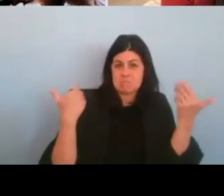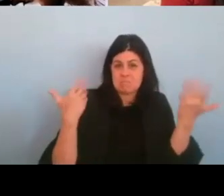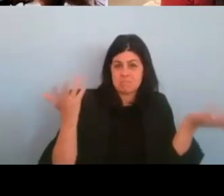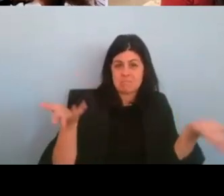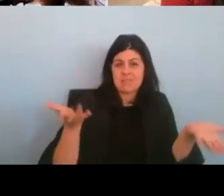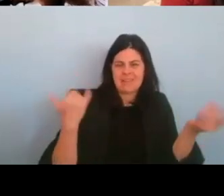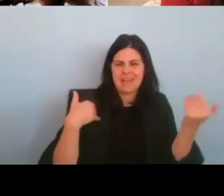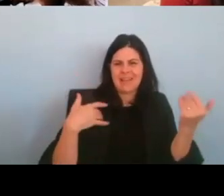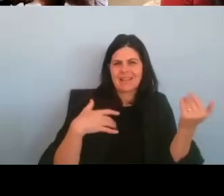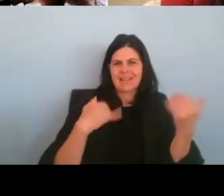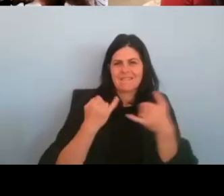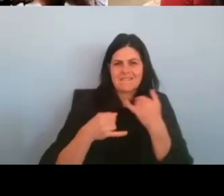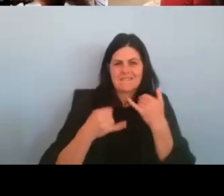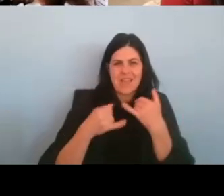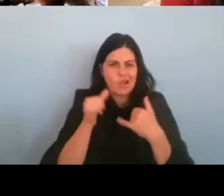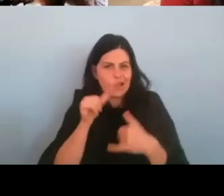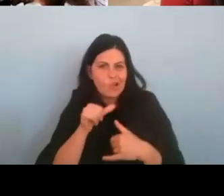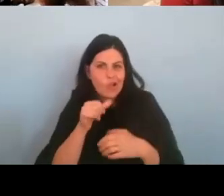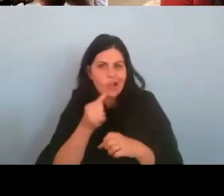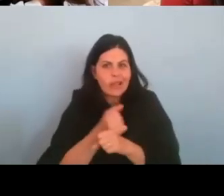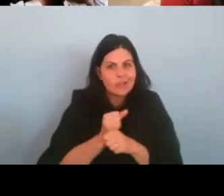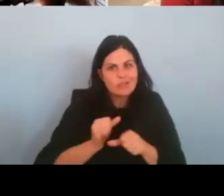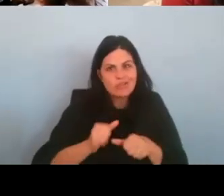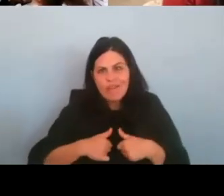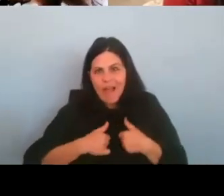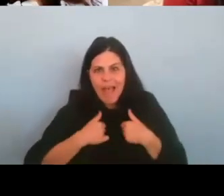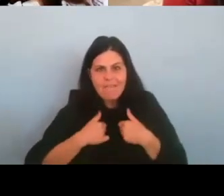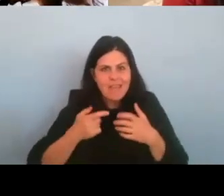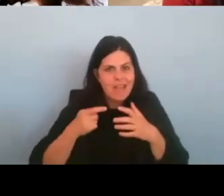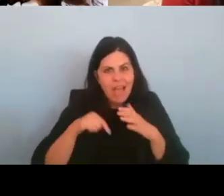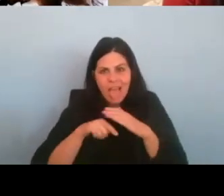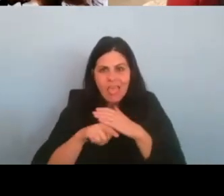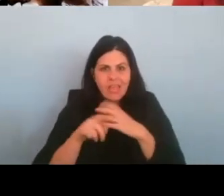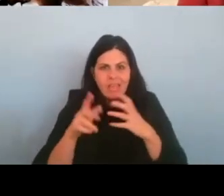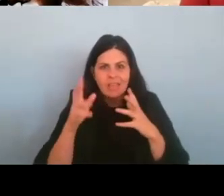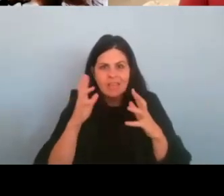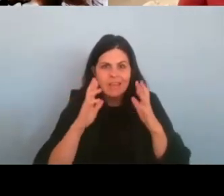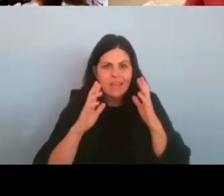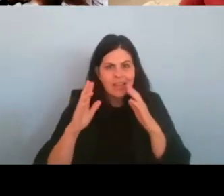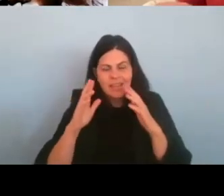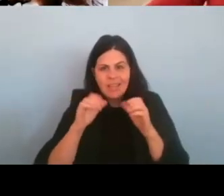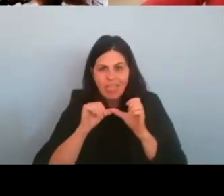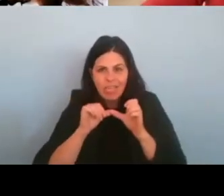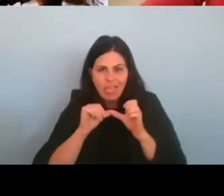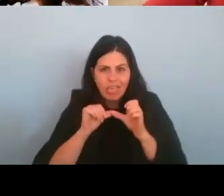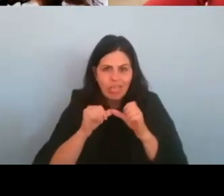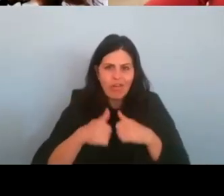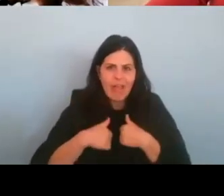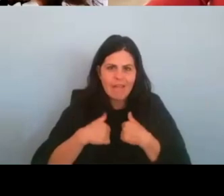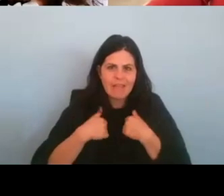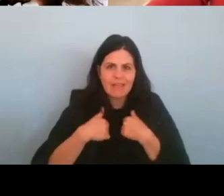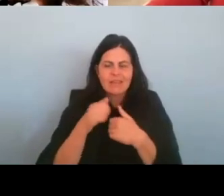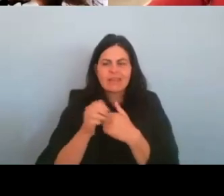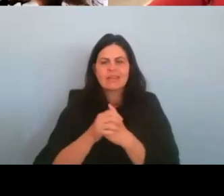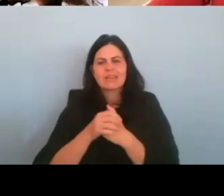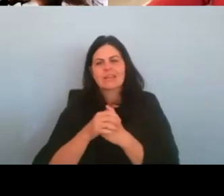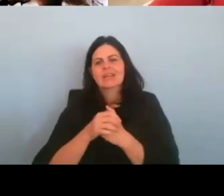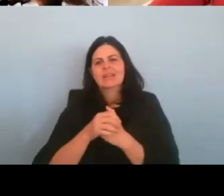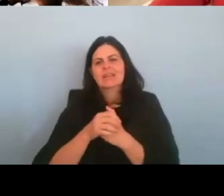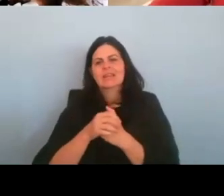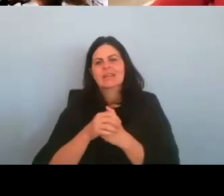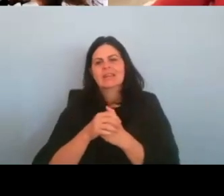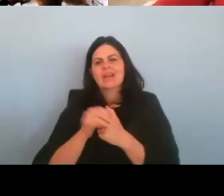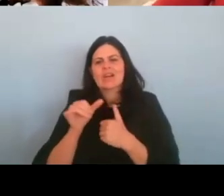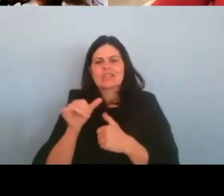which is sort of being like surviving, um, and, and thriving and having, I would also love to have like a role where